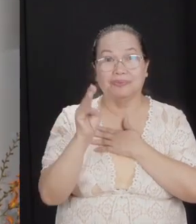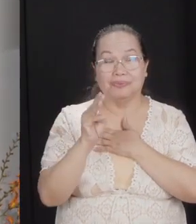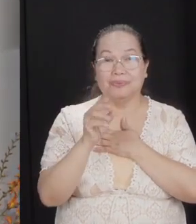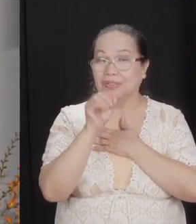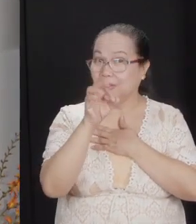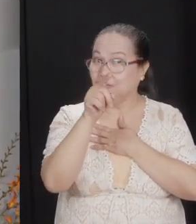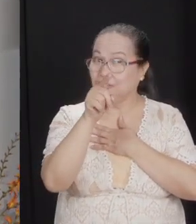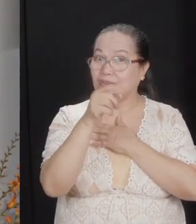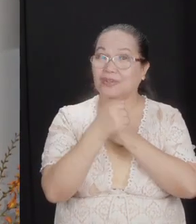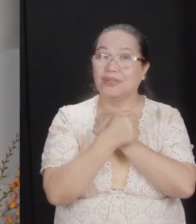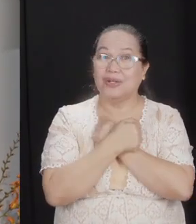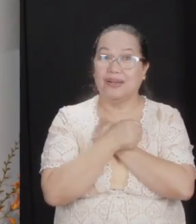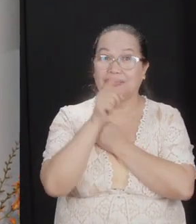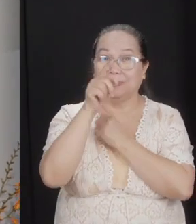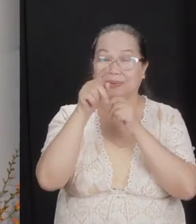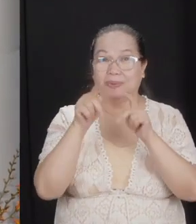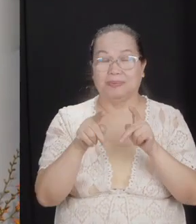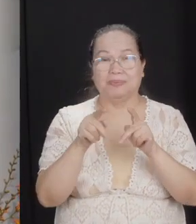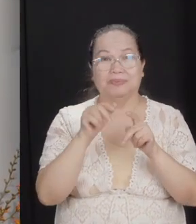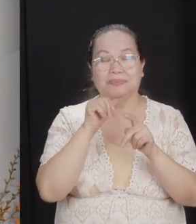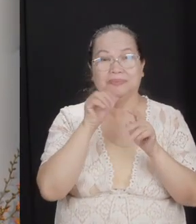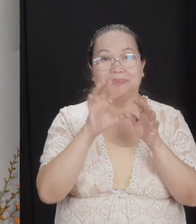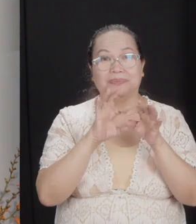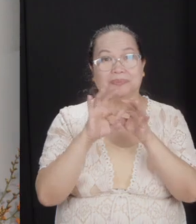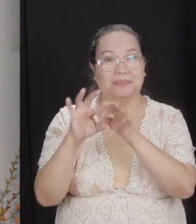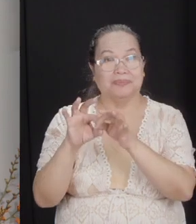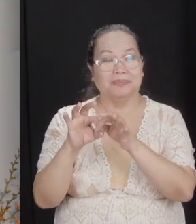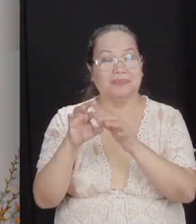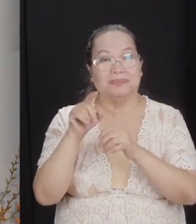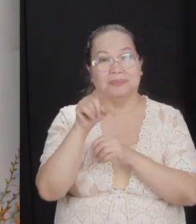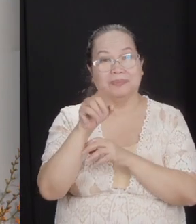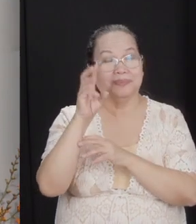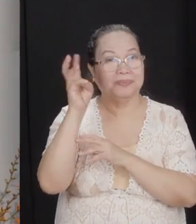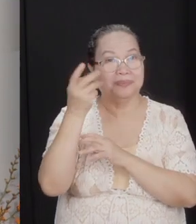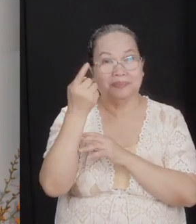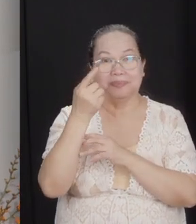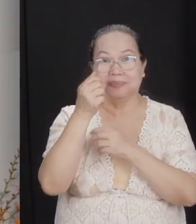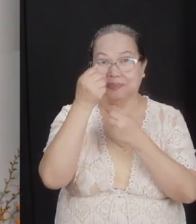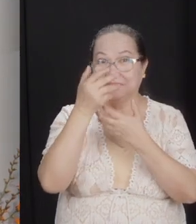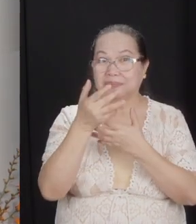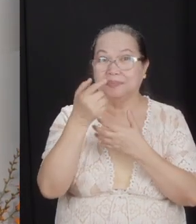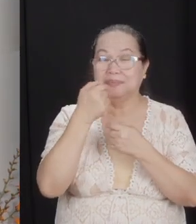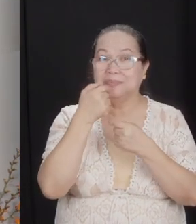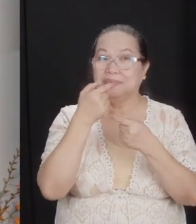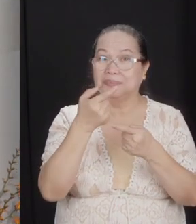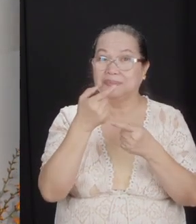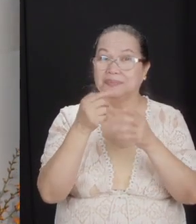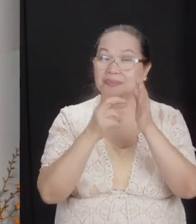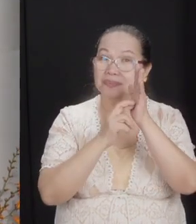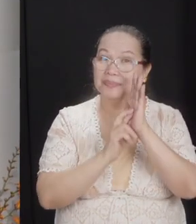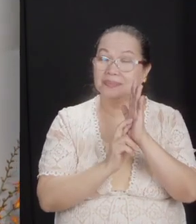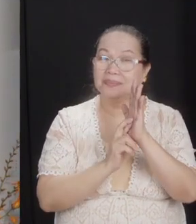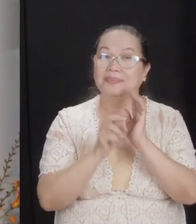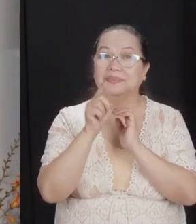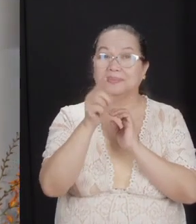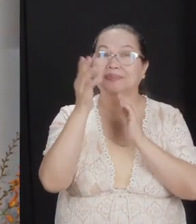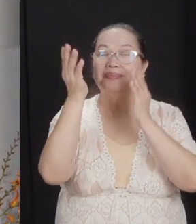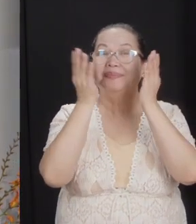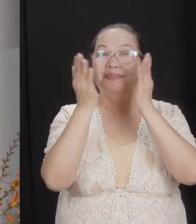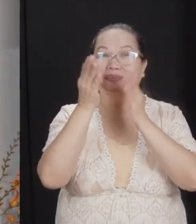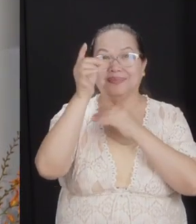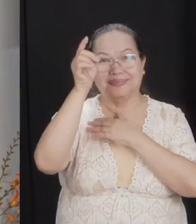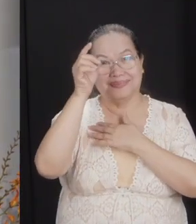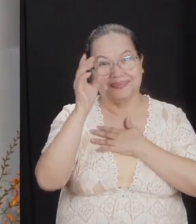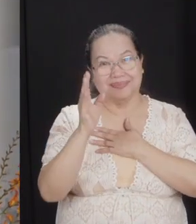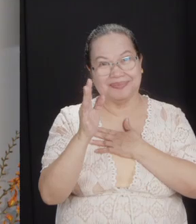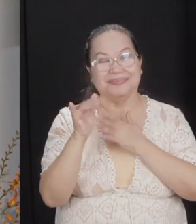really love somebody, not only will you relate with him, not only will you obey what he's saying or requesting, you'll serve him, and that's